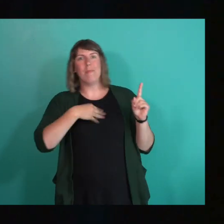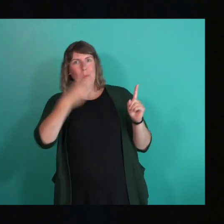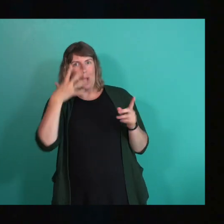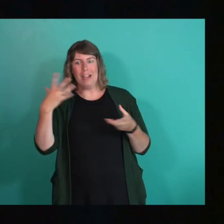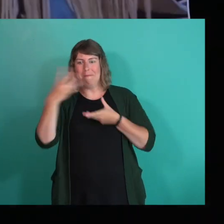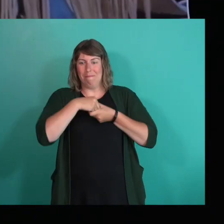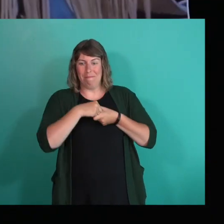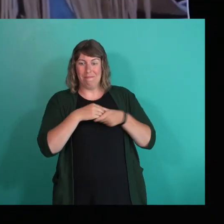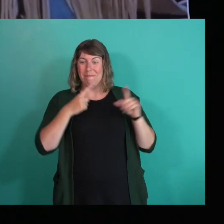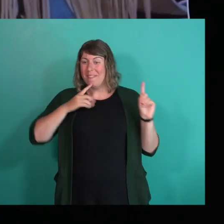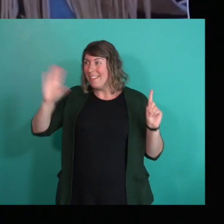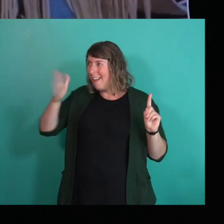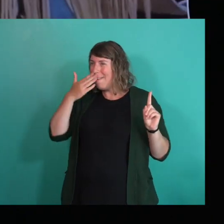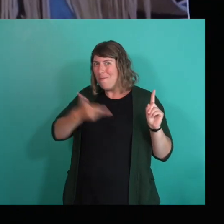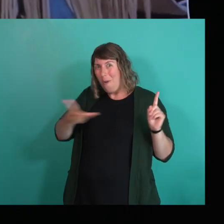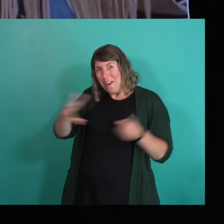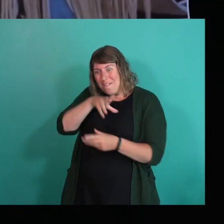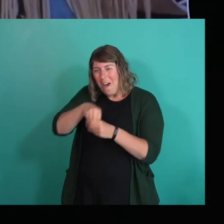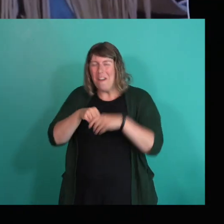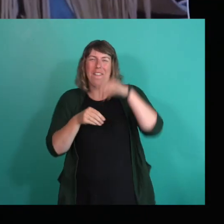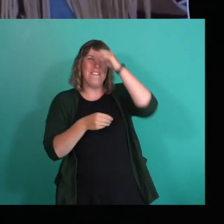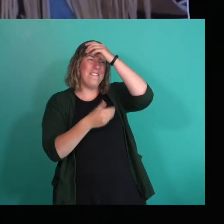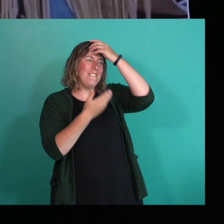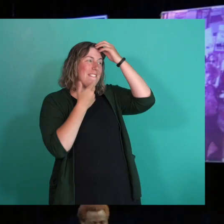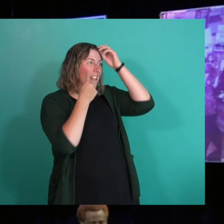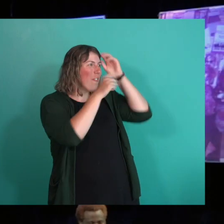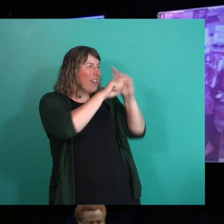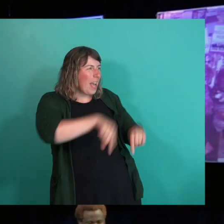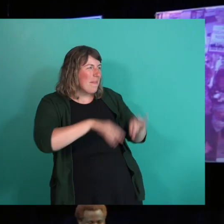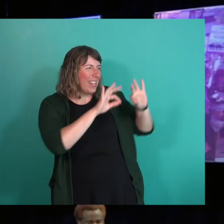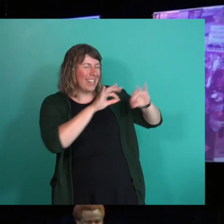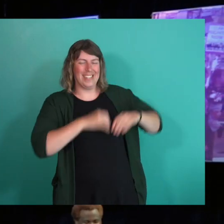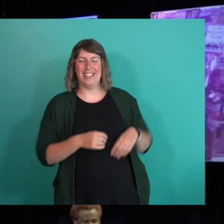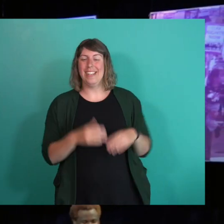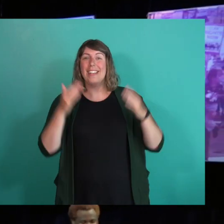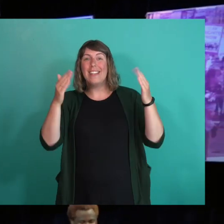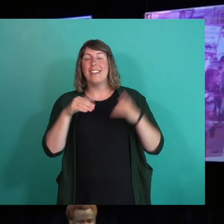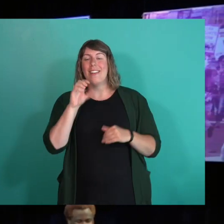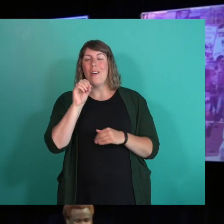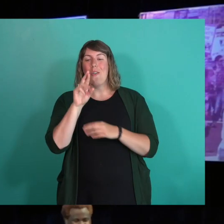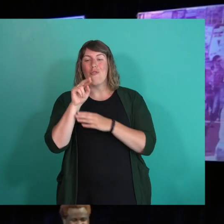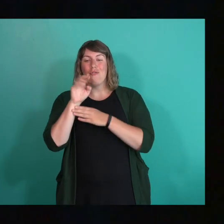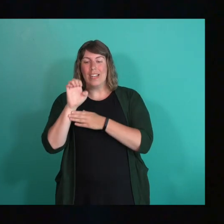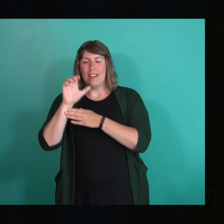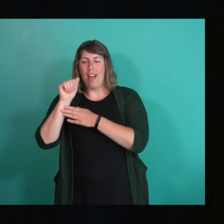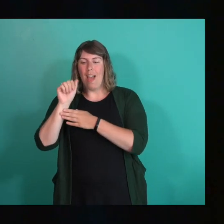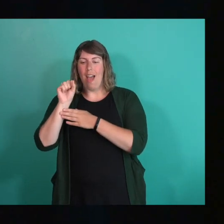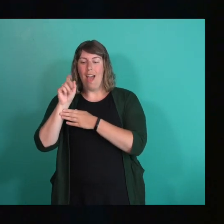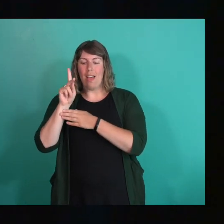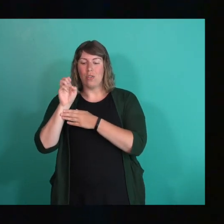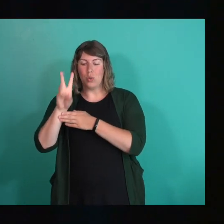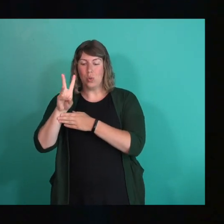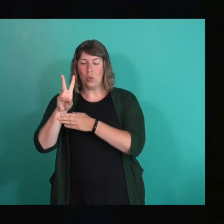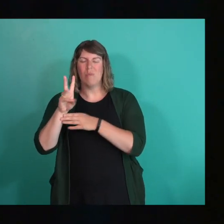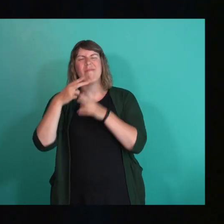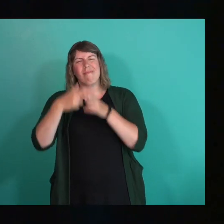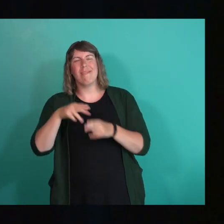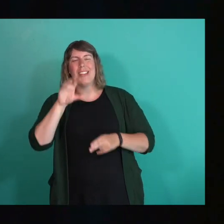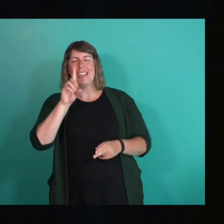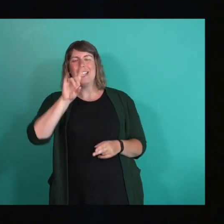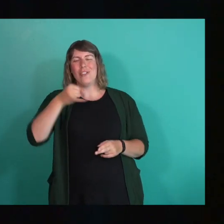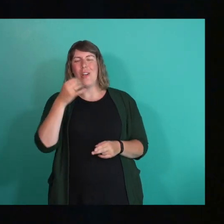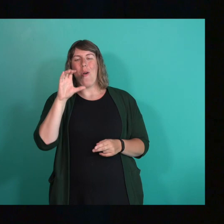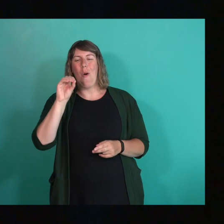Hi, thank you for having me. Thanks for being here. Aureen Askew, also known as DJ Osho,